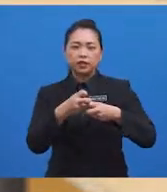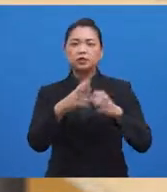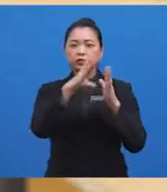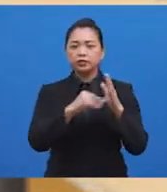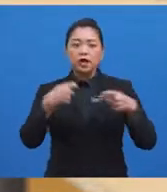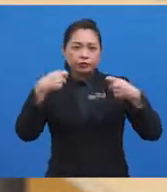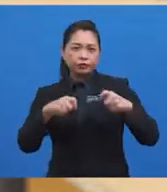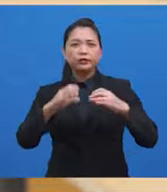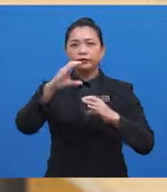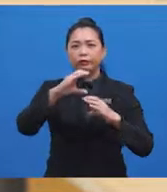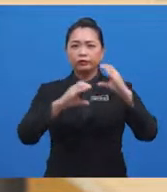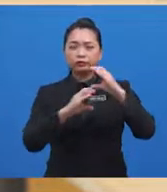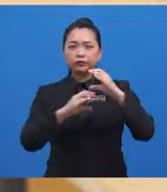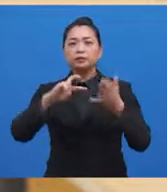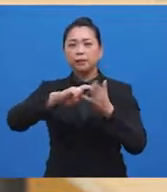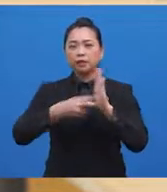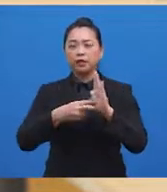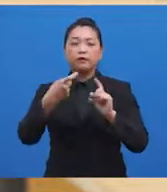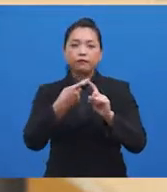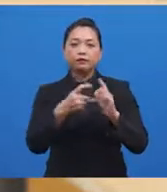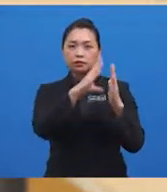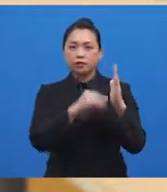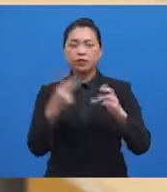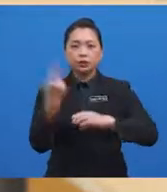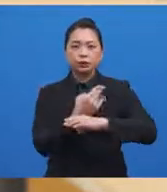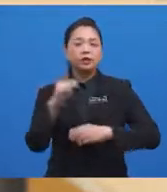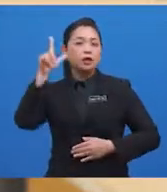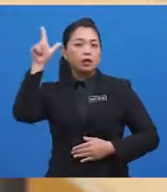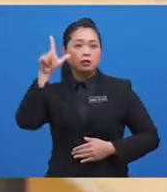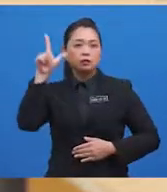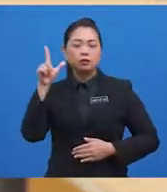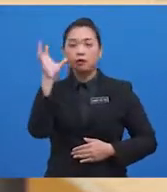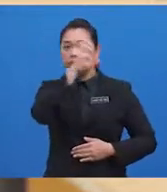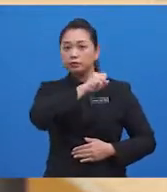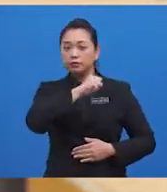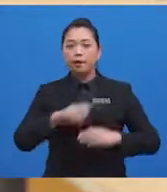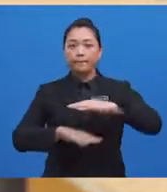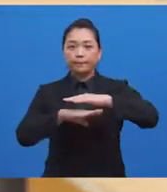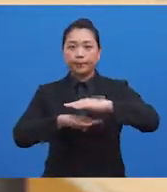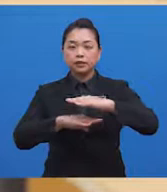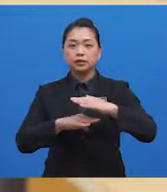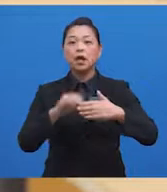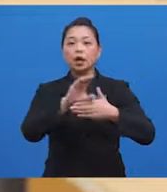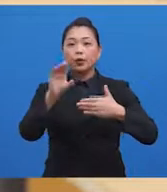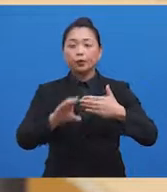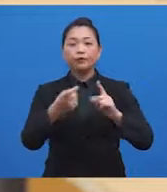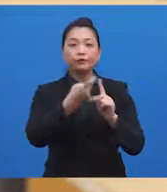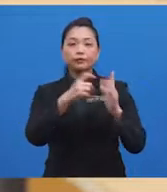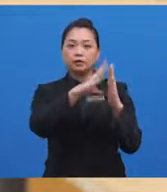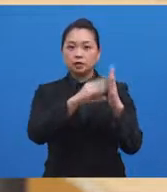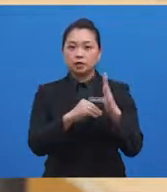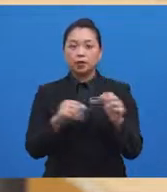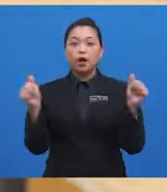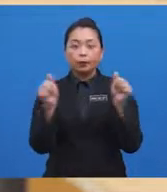to construct meaning from the text using logical assumptions based upon clues from the text